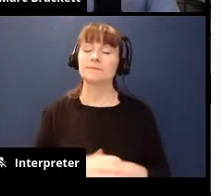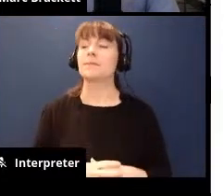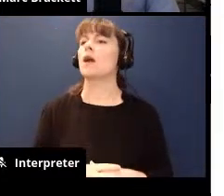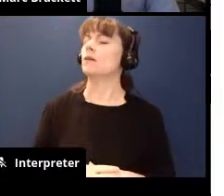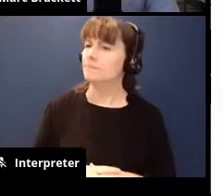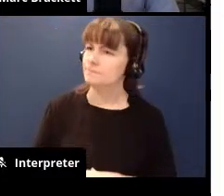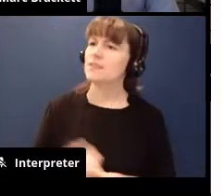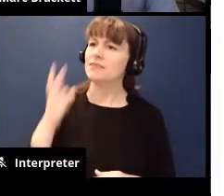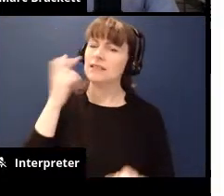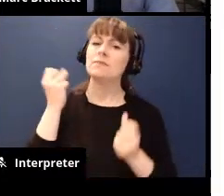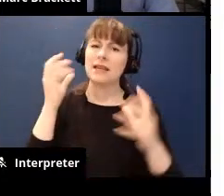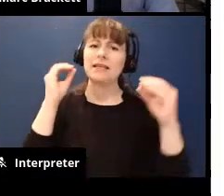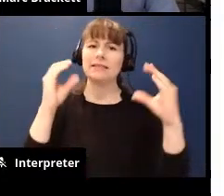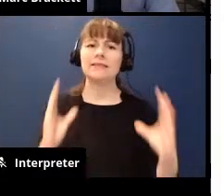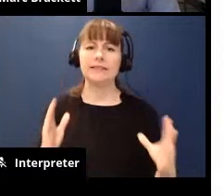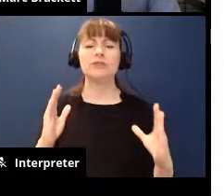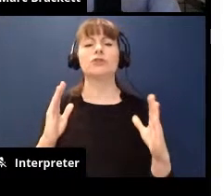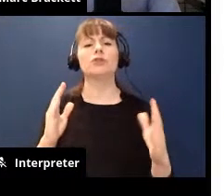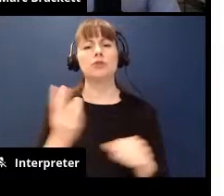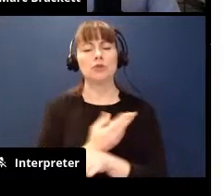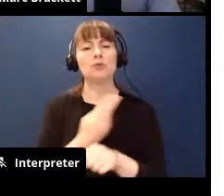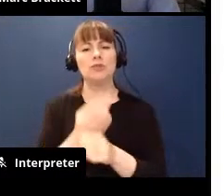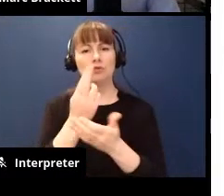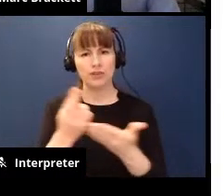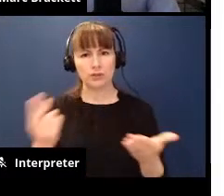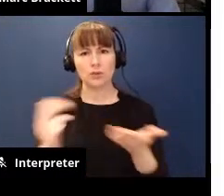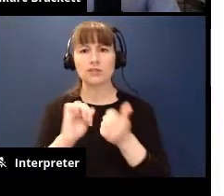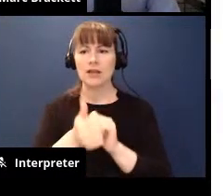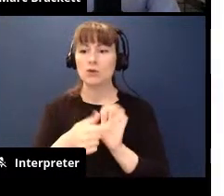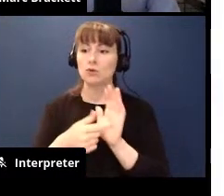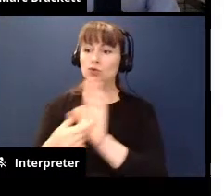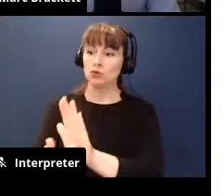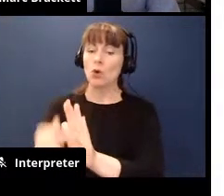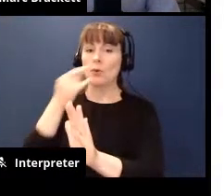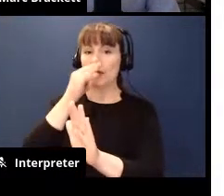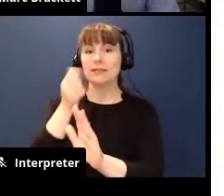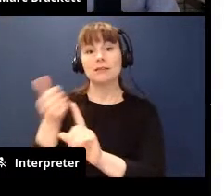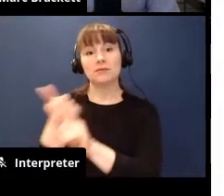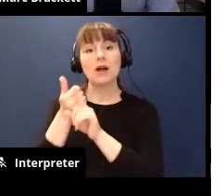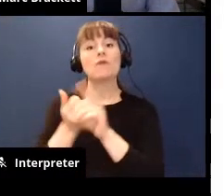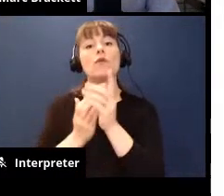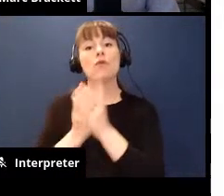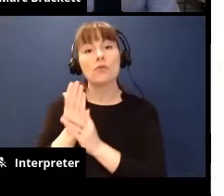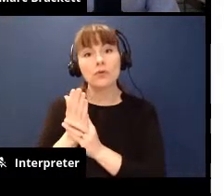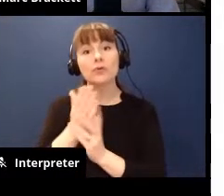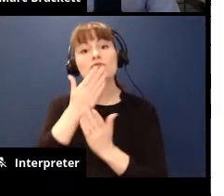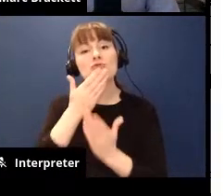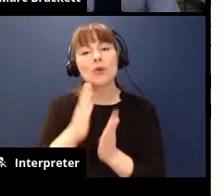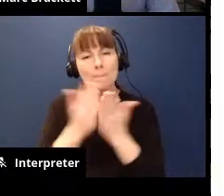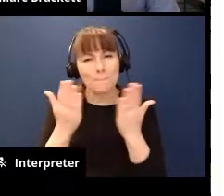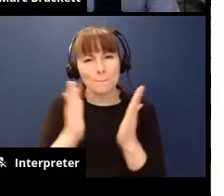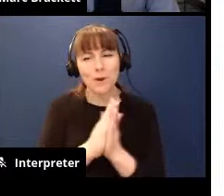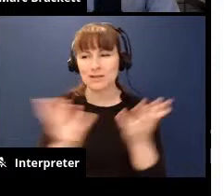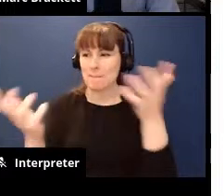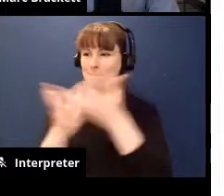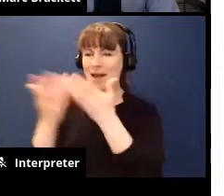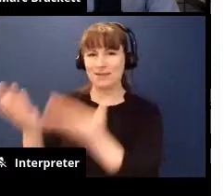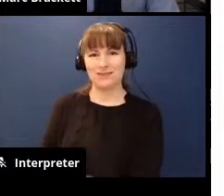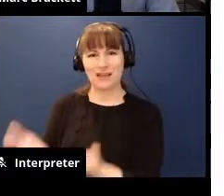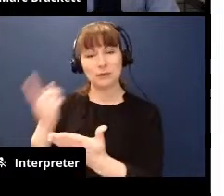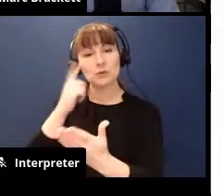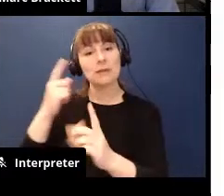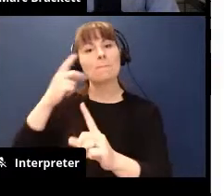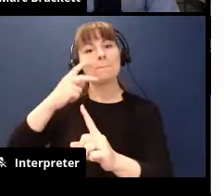there about helping students see themselves in in media and the books that they have on the shelves um and and just see positive representations